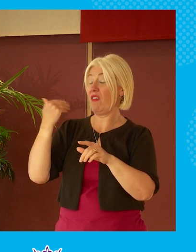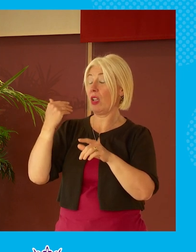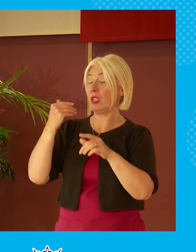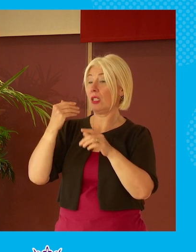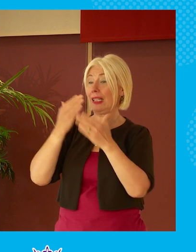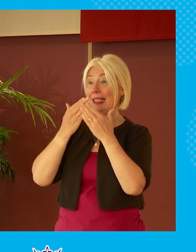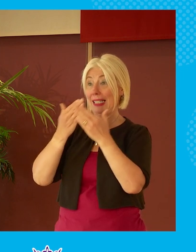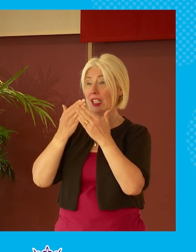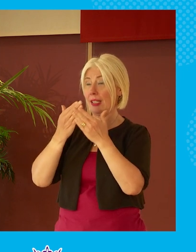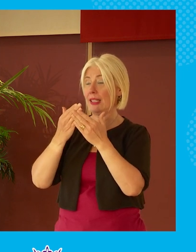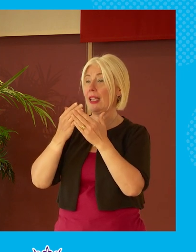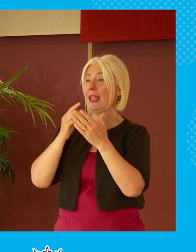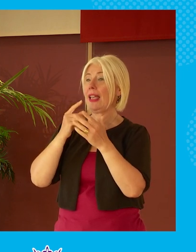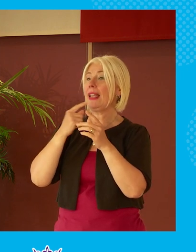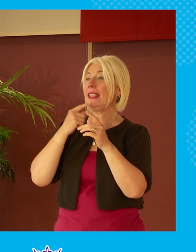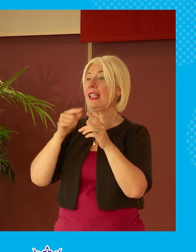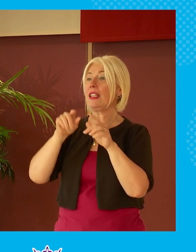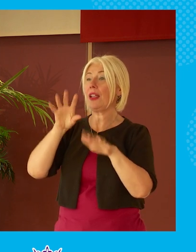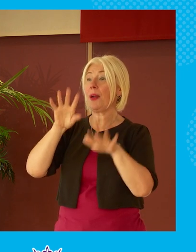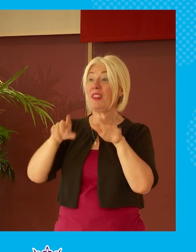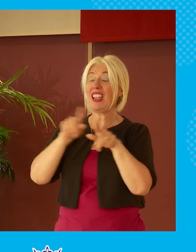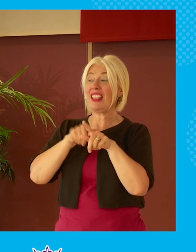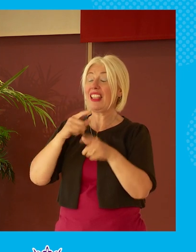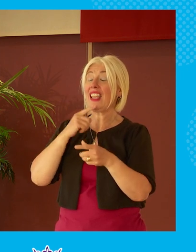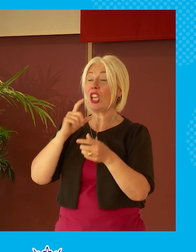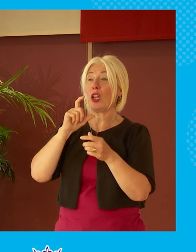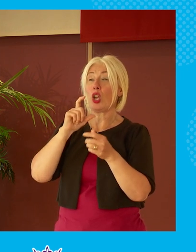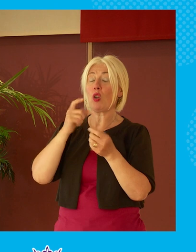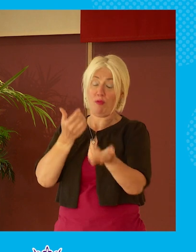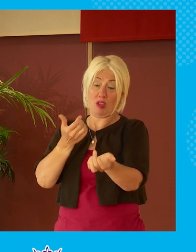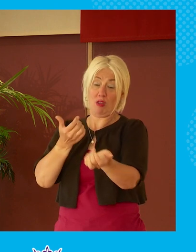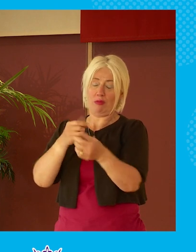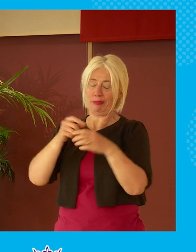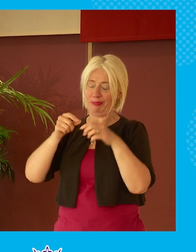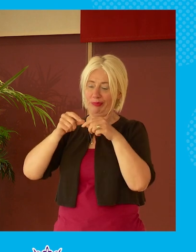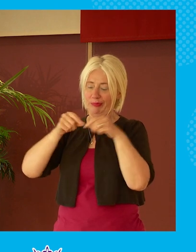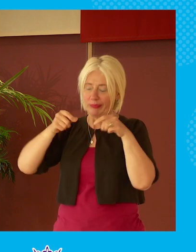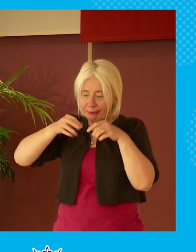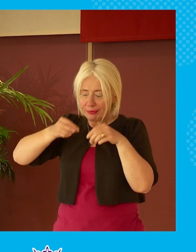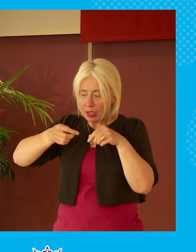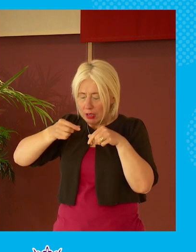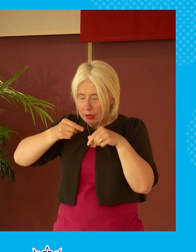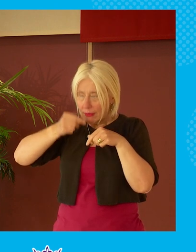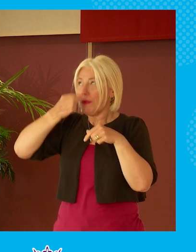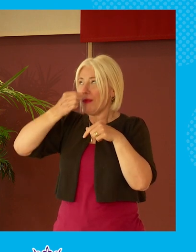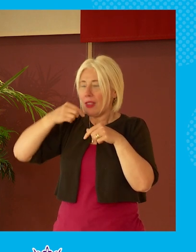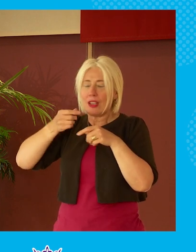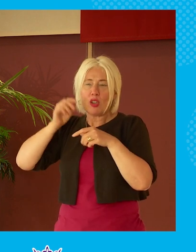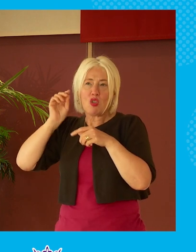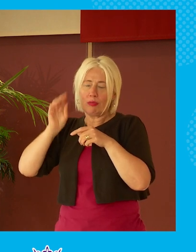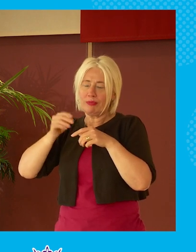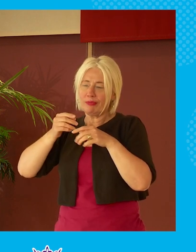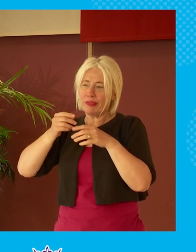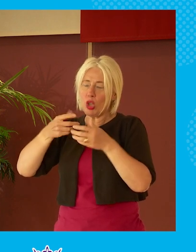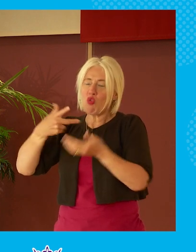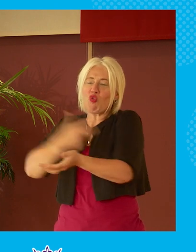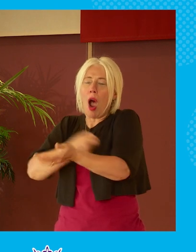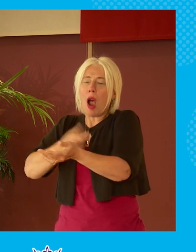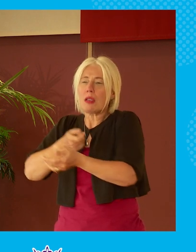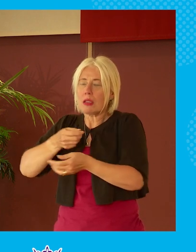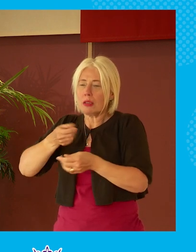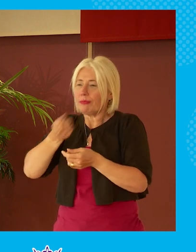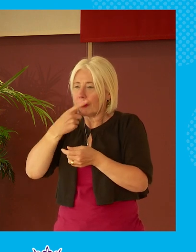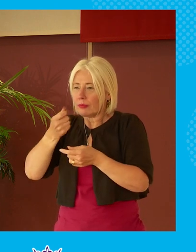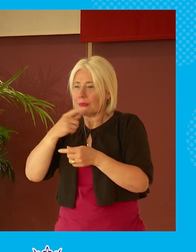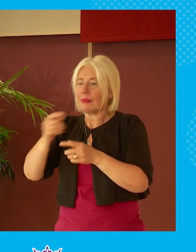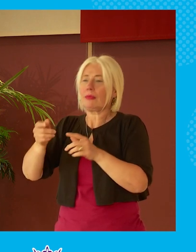was it said it had the similar effects of crack cocaine on the brain and it was such an addictive an addictive space because it was it